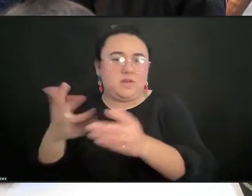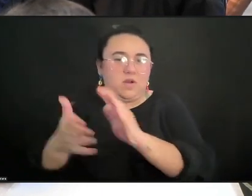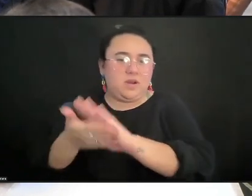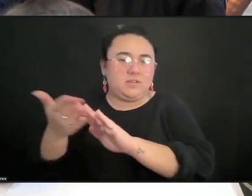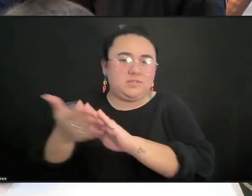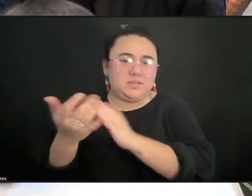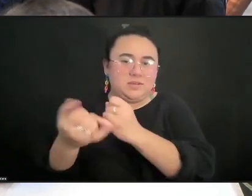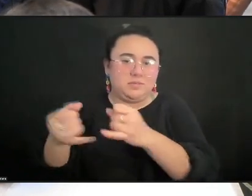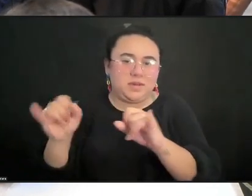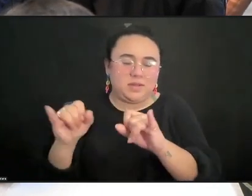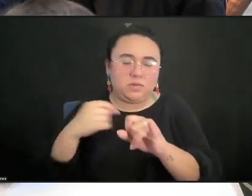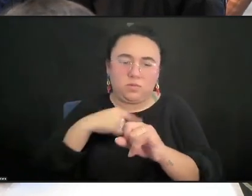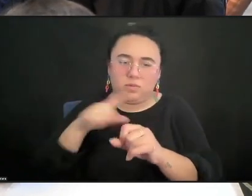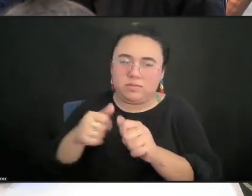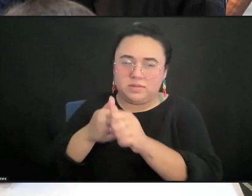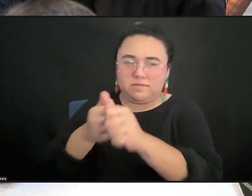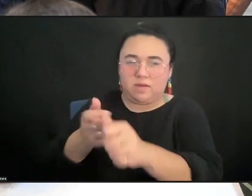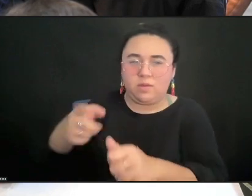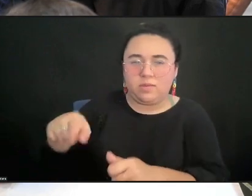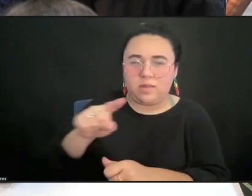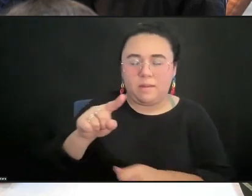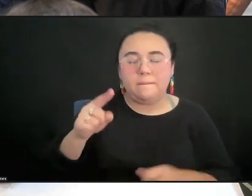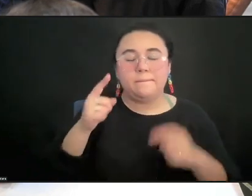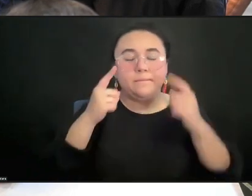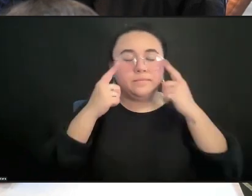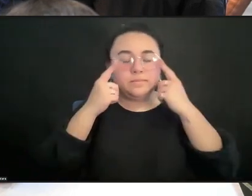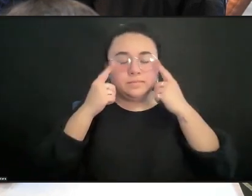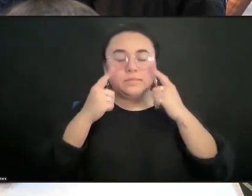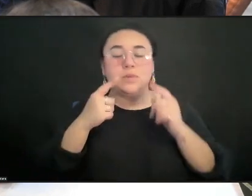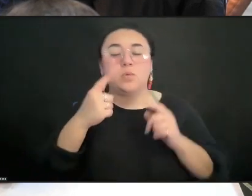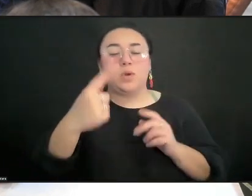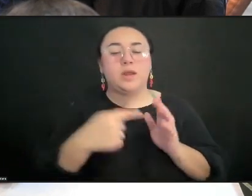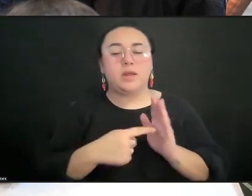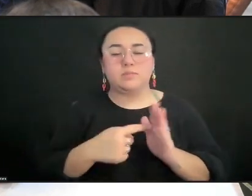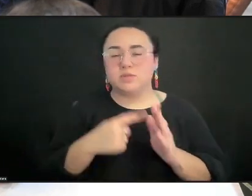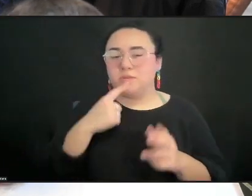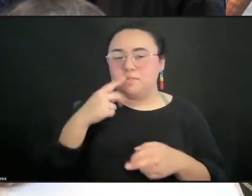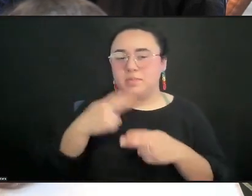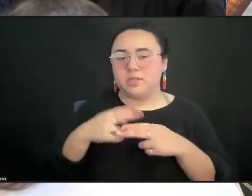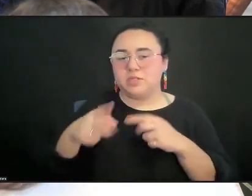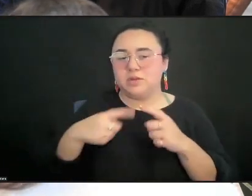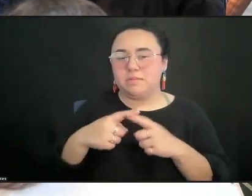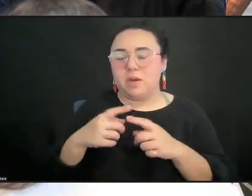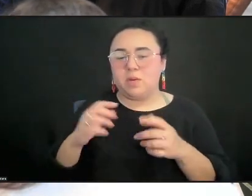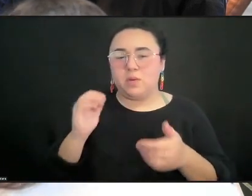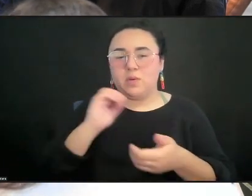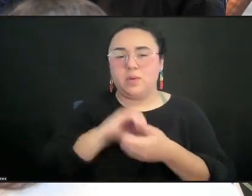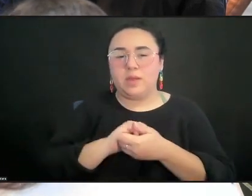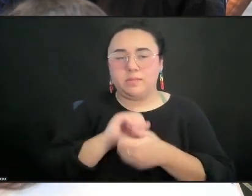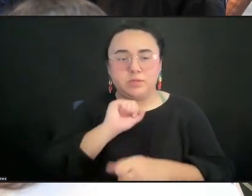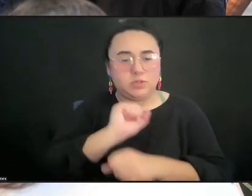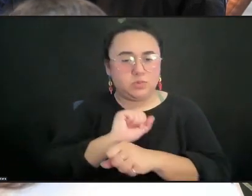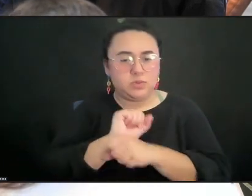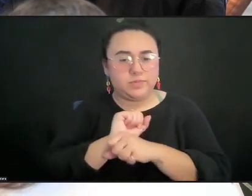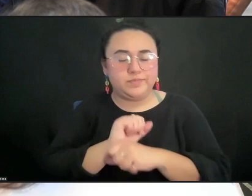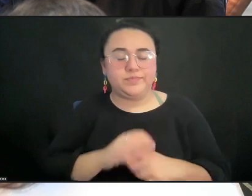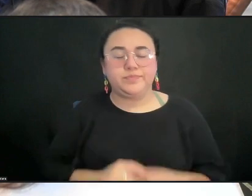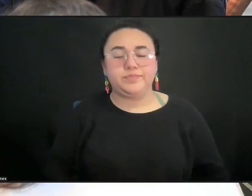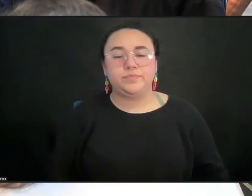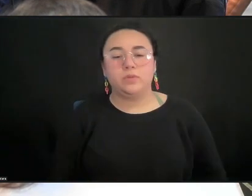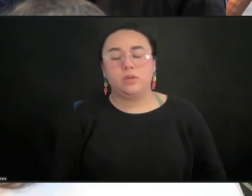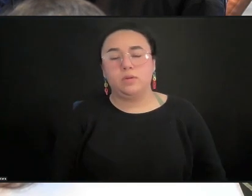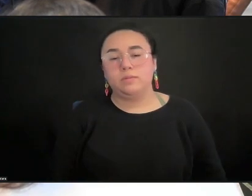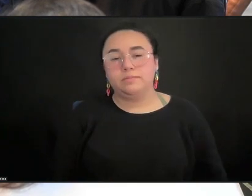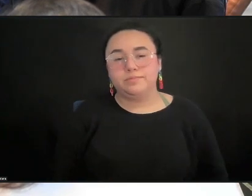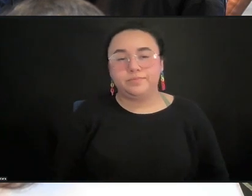back to the examples that you gave around collaboration and working, so what is preventing our field from